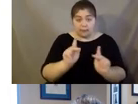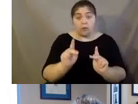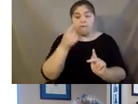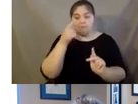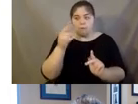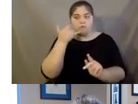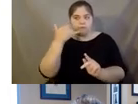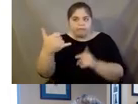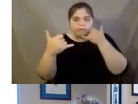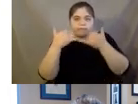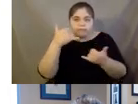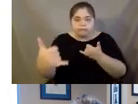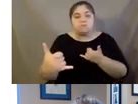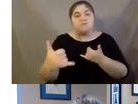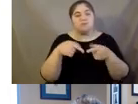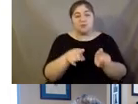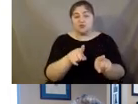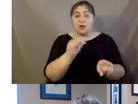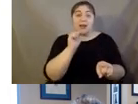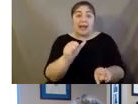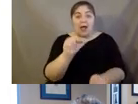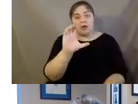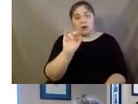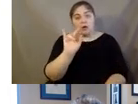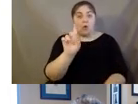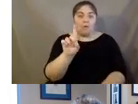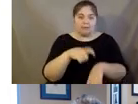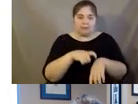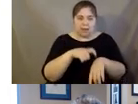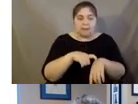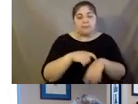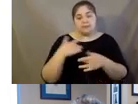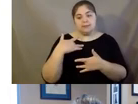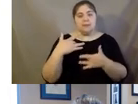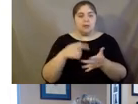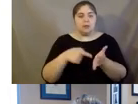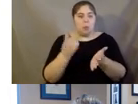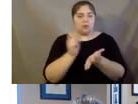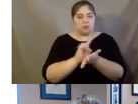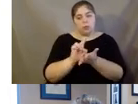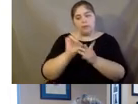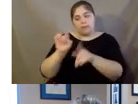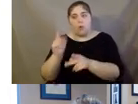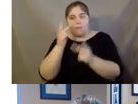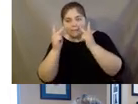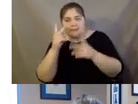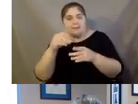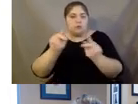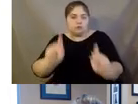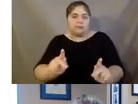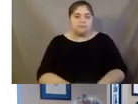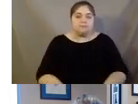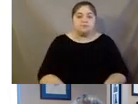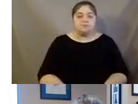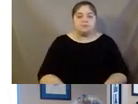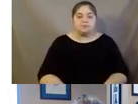Um, but during, um, non-COVID times, those are one, one, once a week in-person visits. And then our